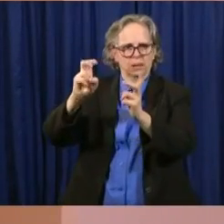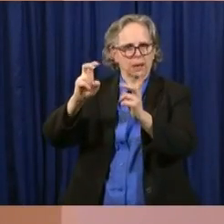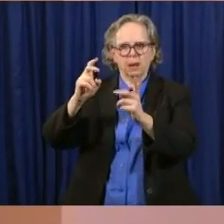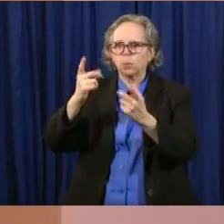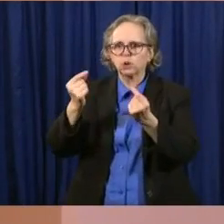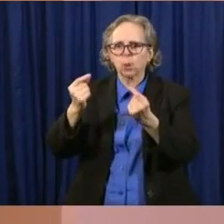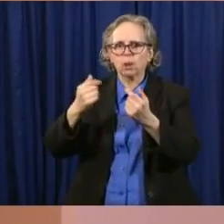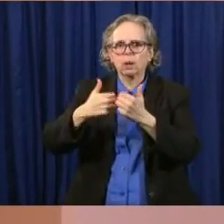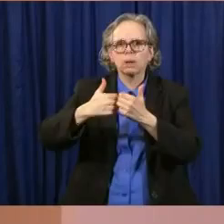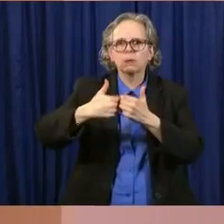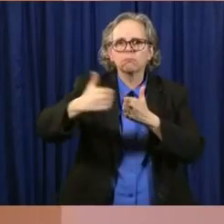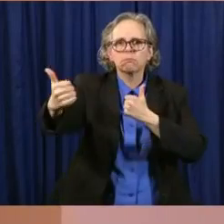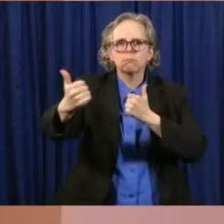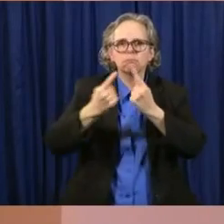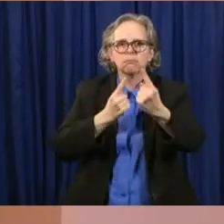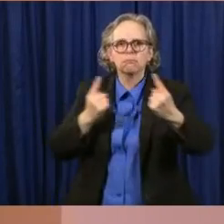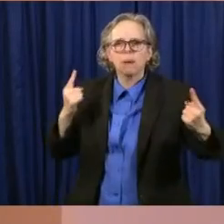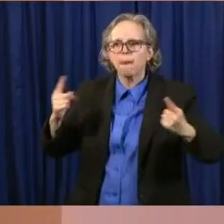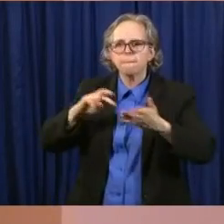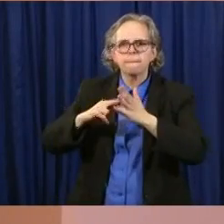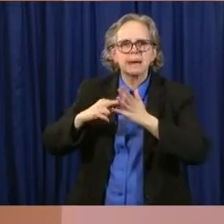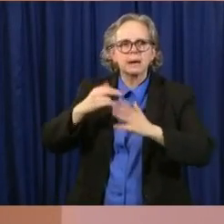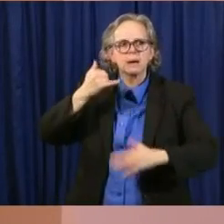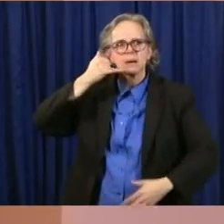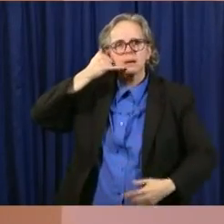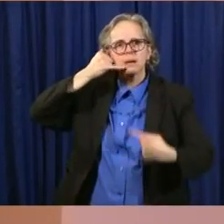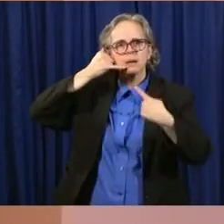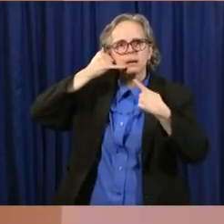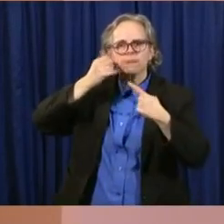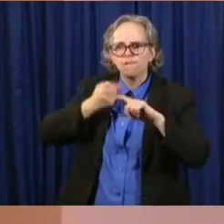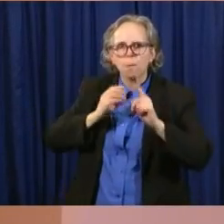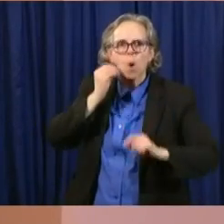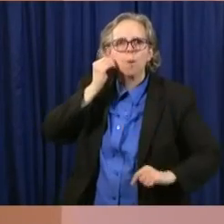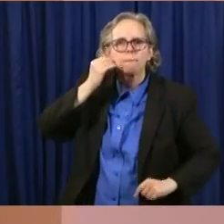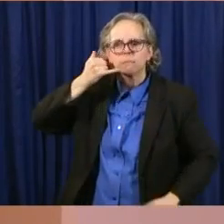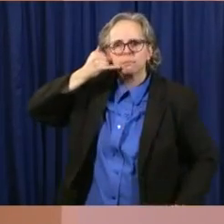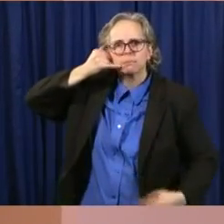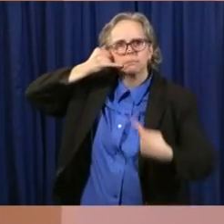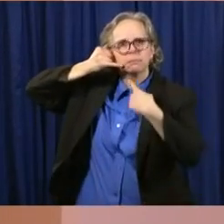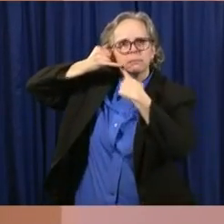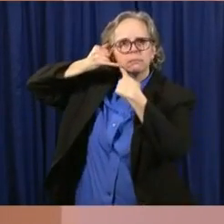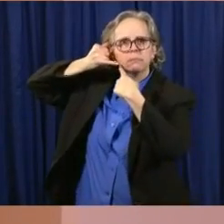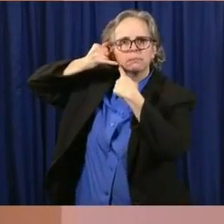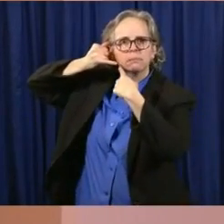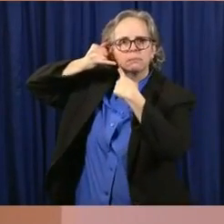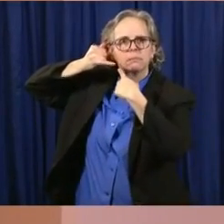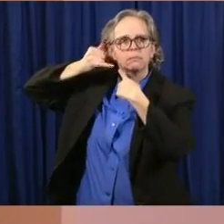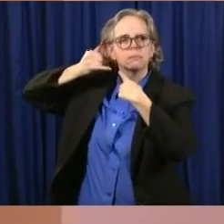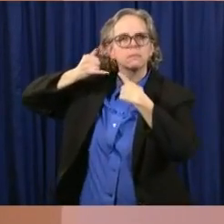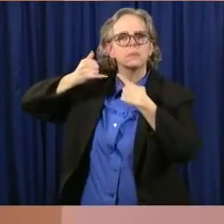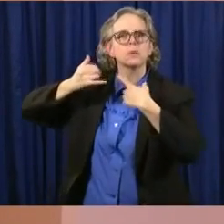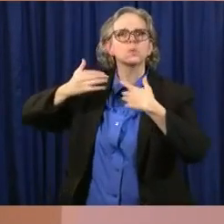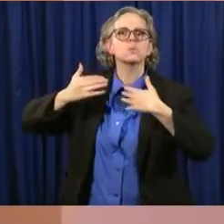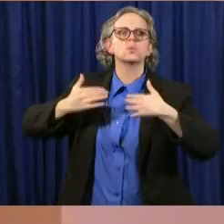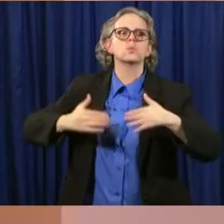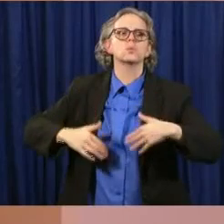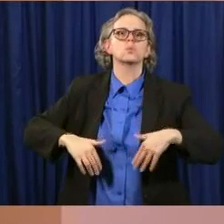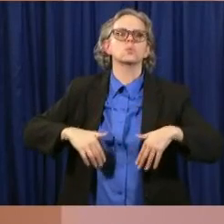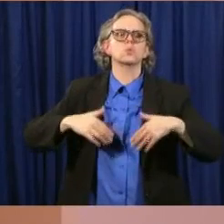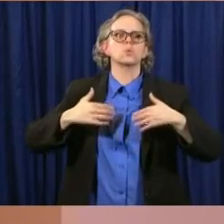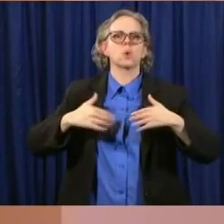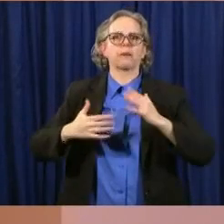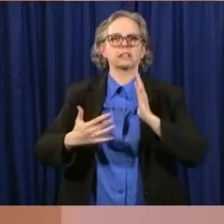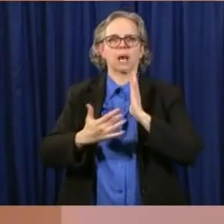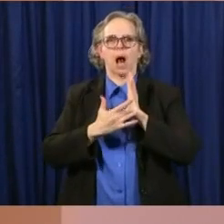technology that allow people to do this from their homes and upgrading that and upscaling that technology and upscaling the people to do that was part